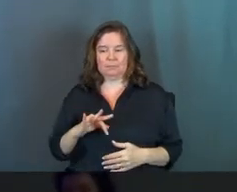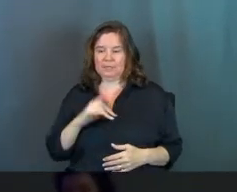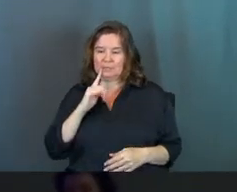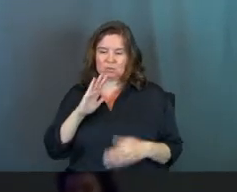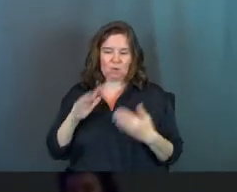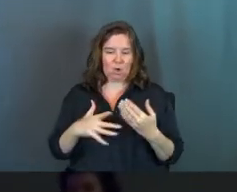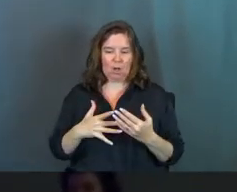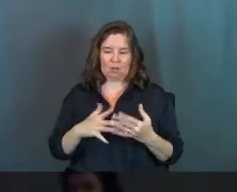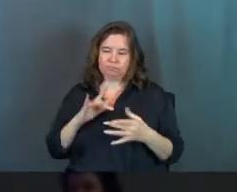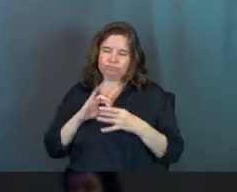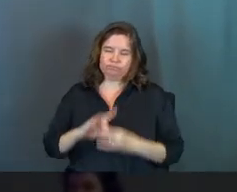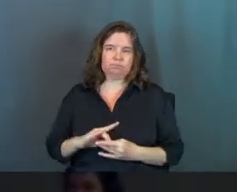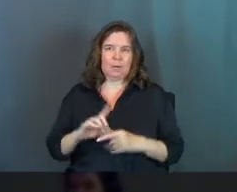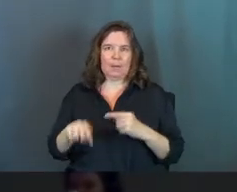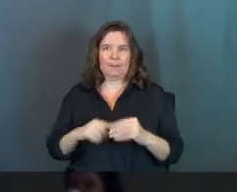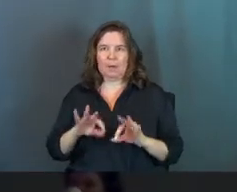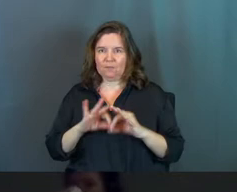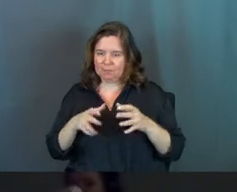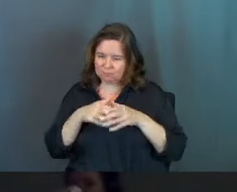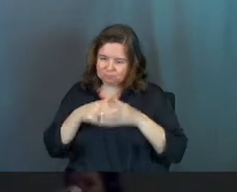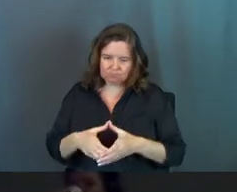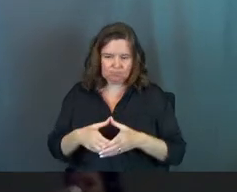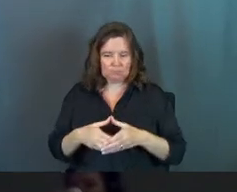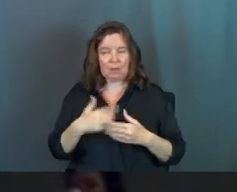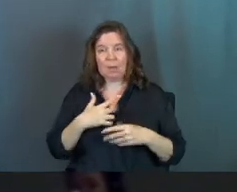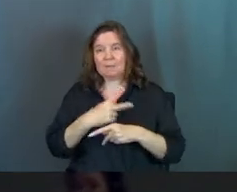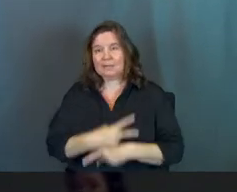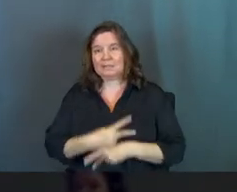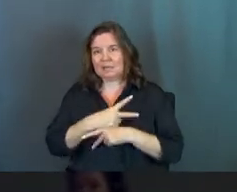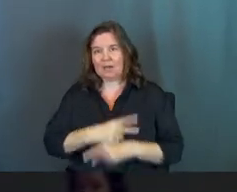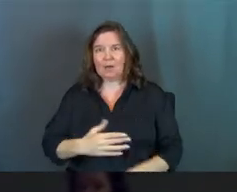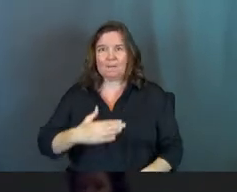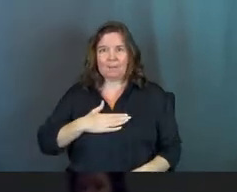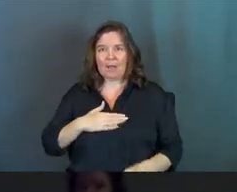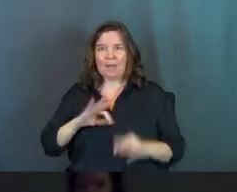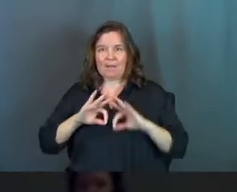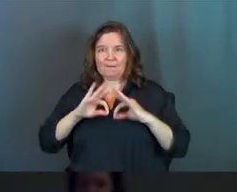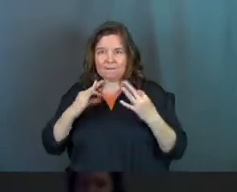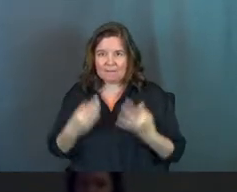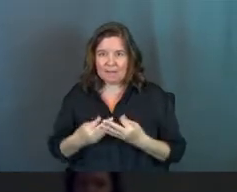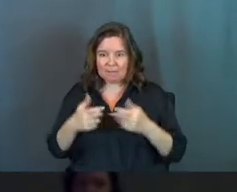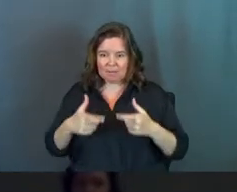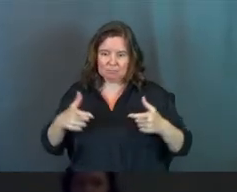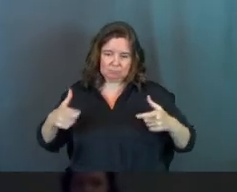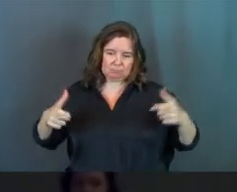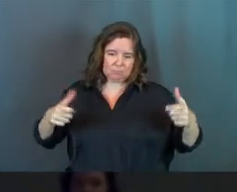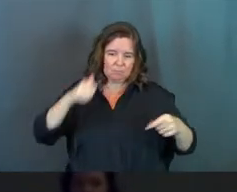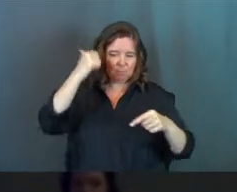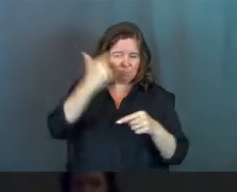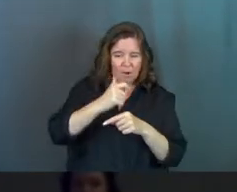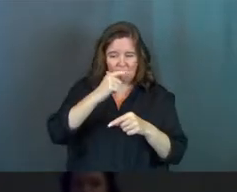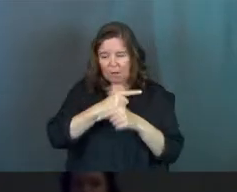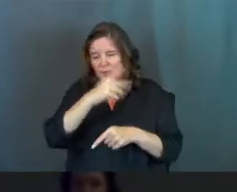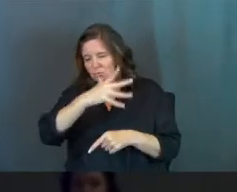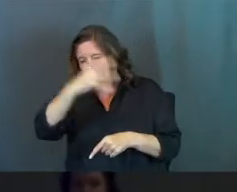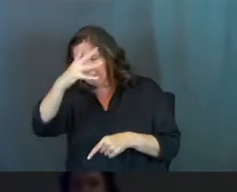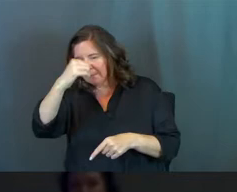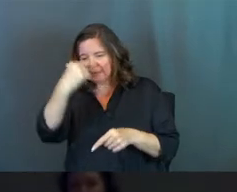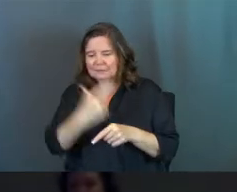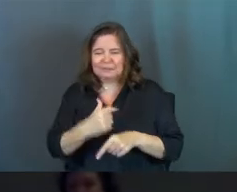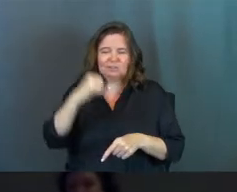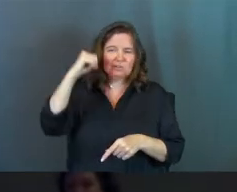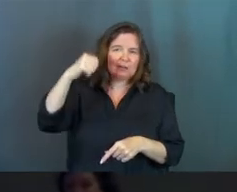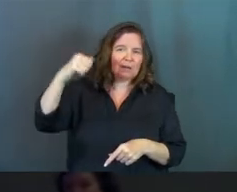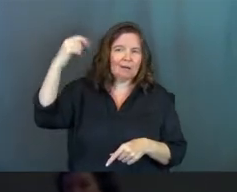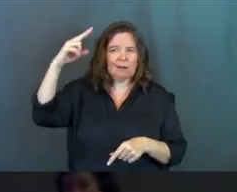it's all about family. I'm going to take care of my family, brothers, grandmas, sisters, aunts, all of them. I'm going to take